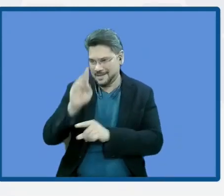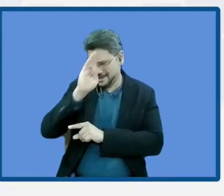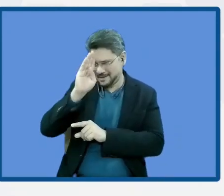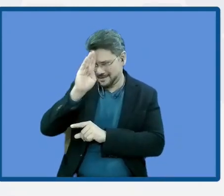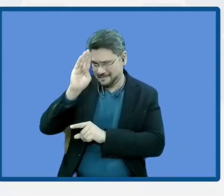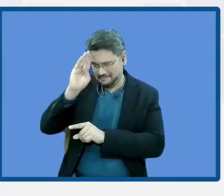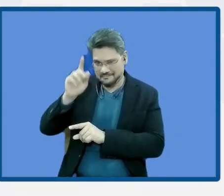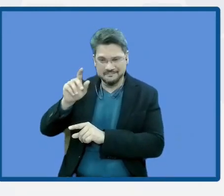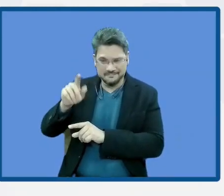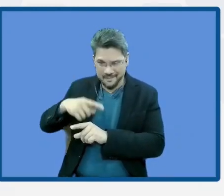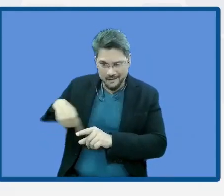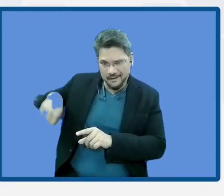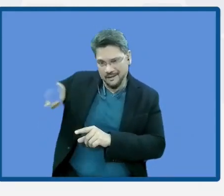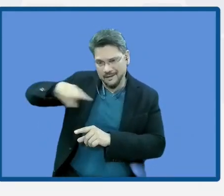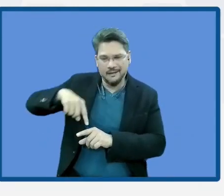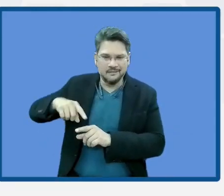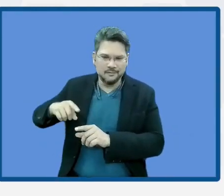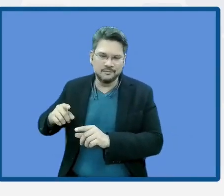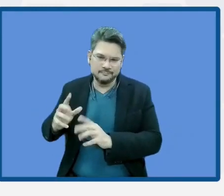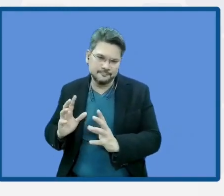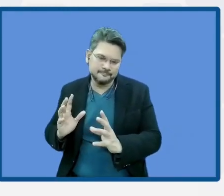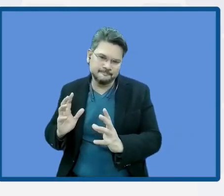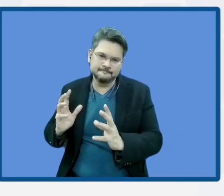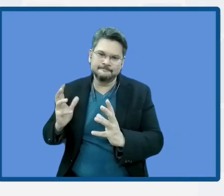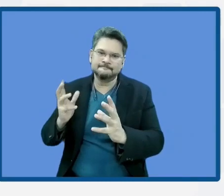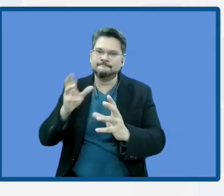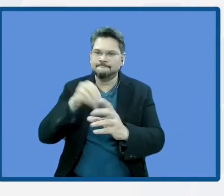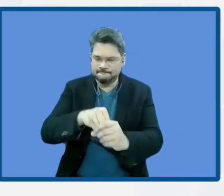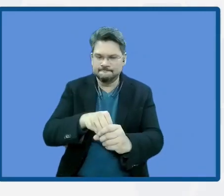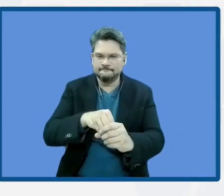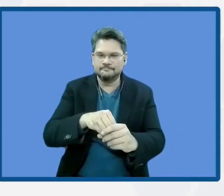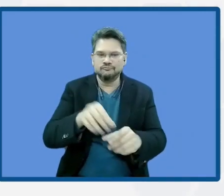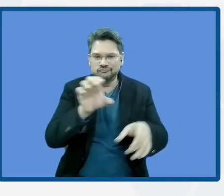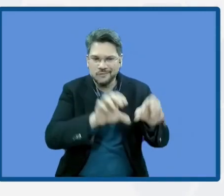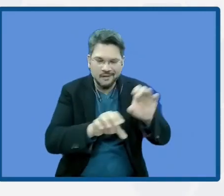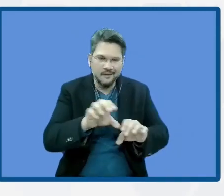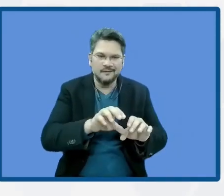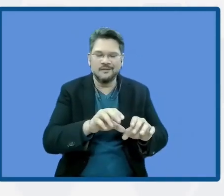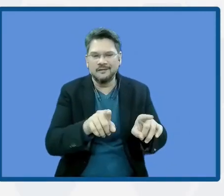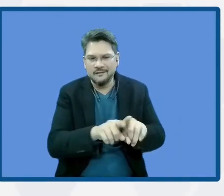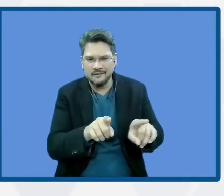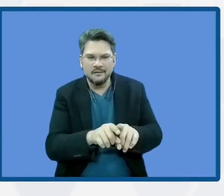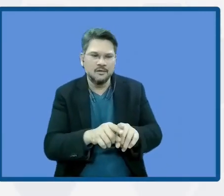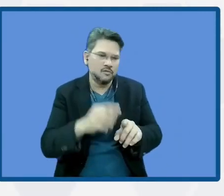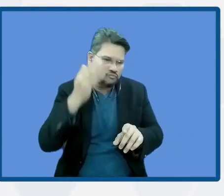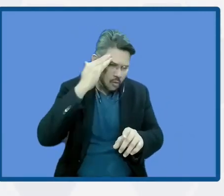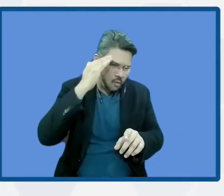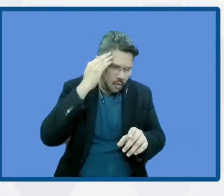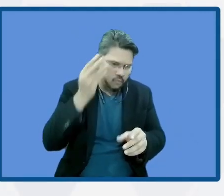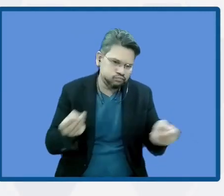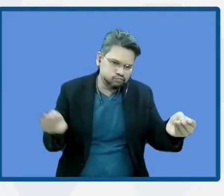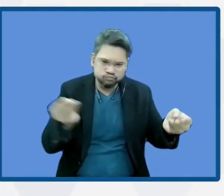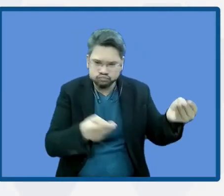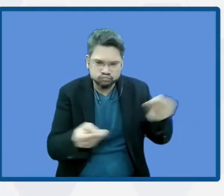with the scientific results for robusting knowledge in the decision making